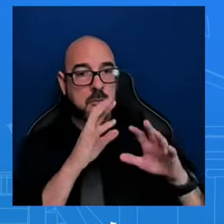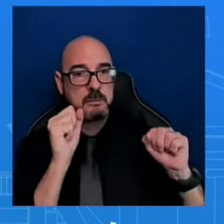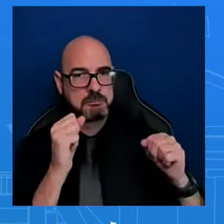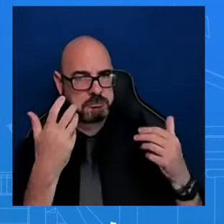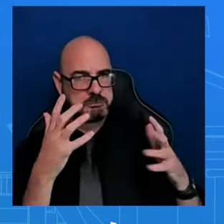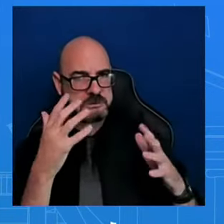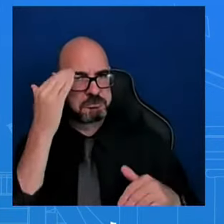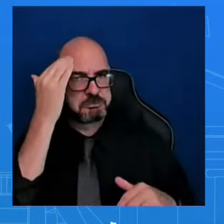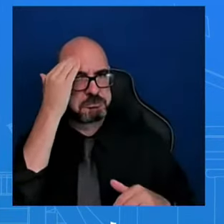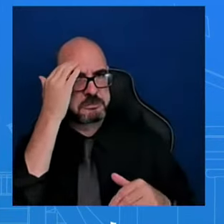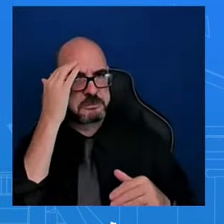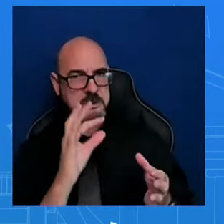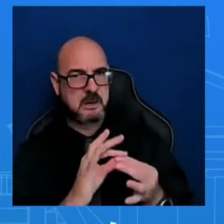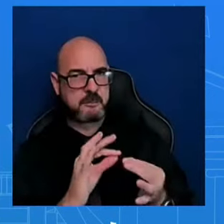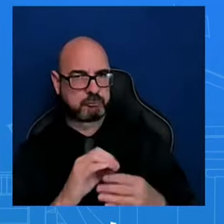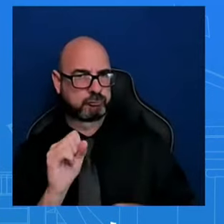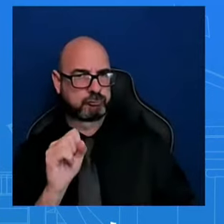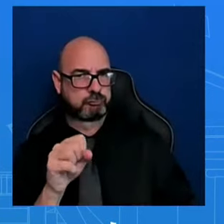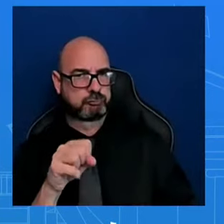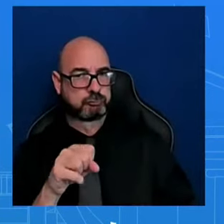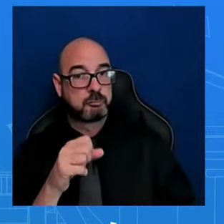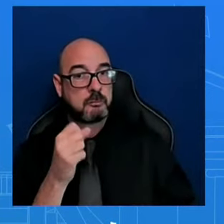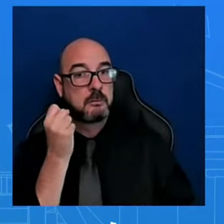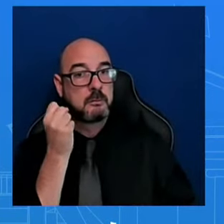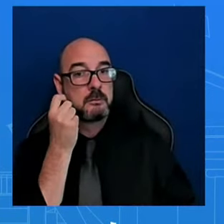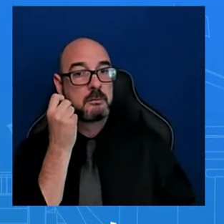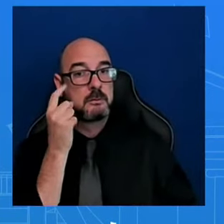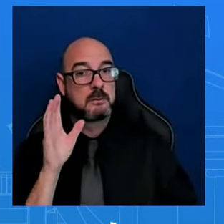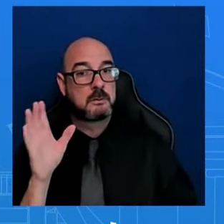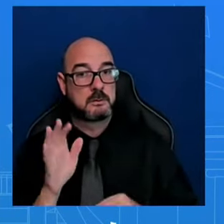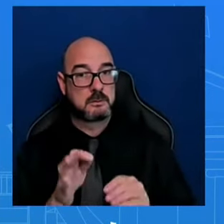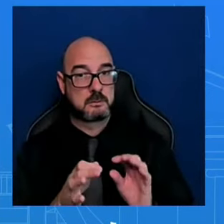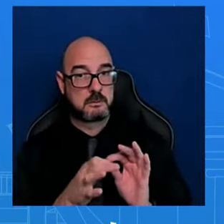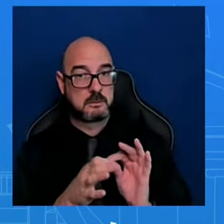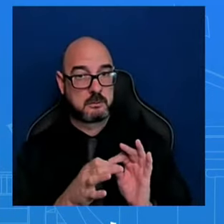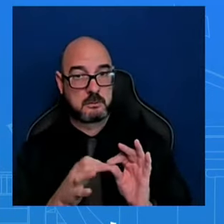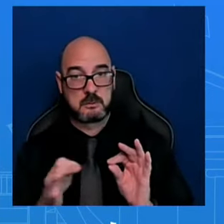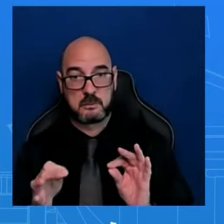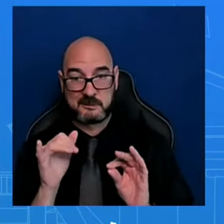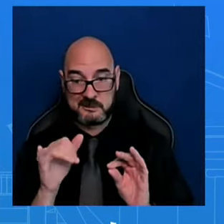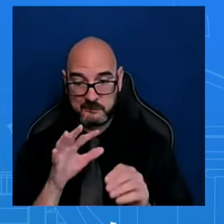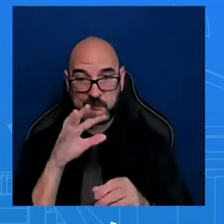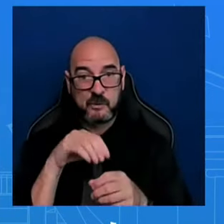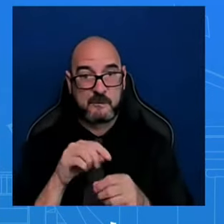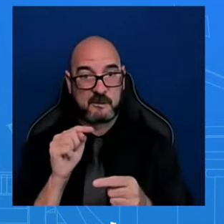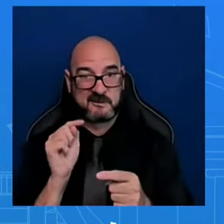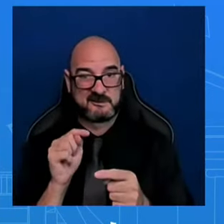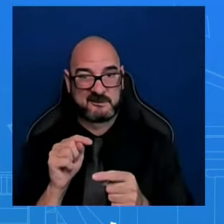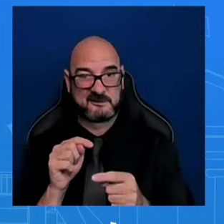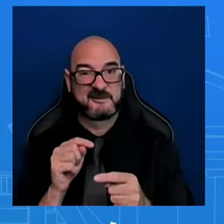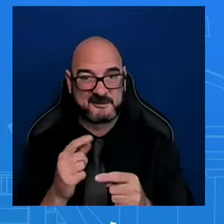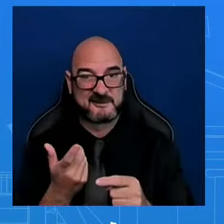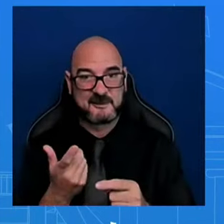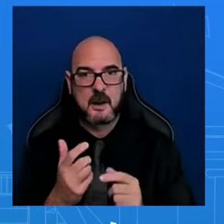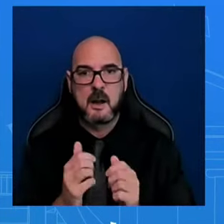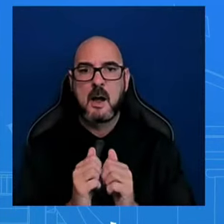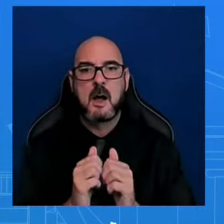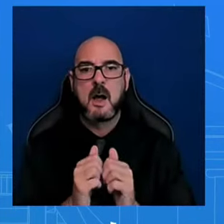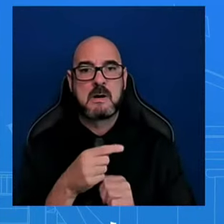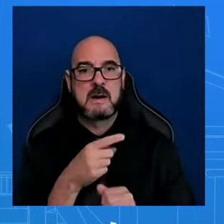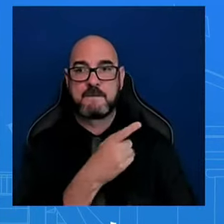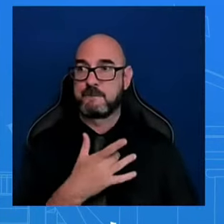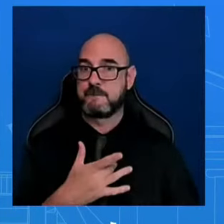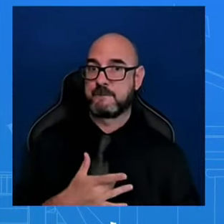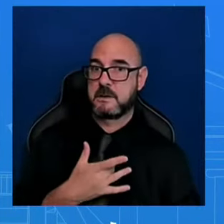We put that in his statement. Obviously, we made sure that it was in his statement, how he felt about his relationship, his